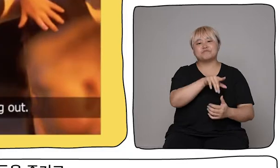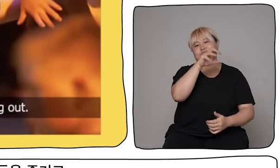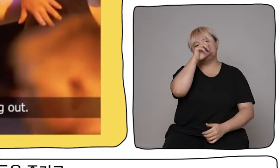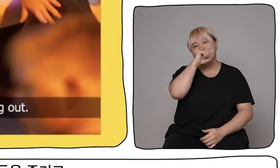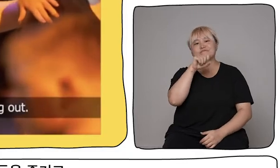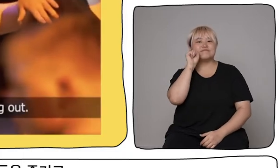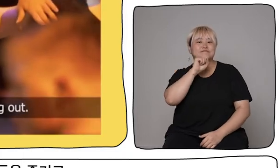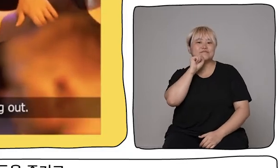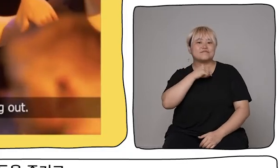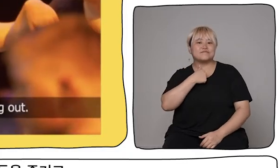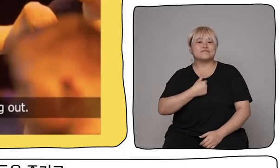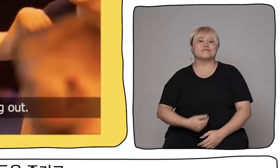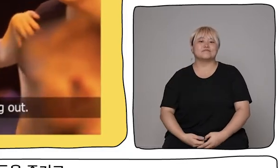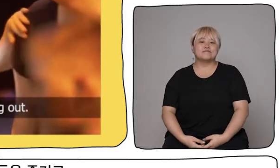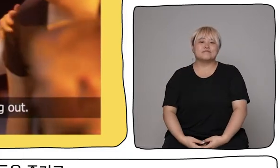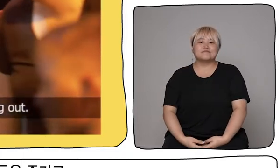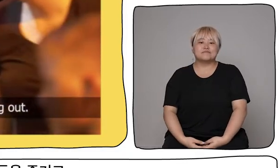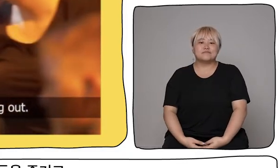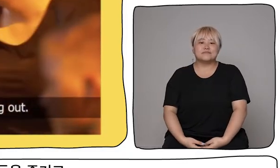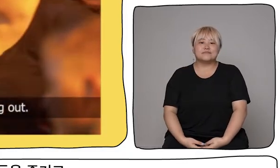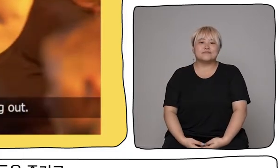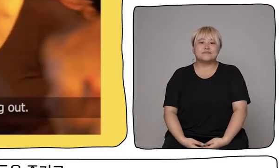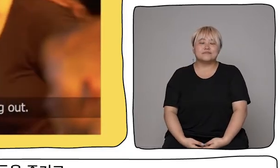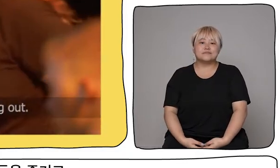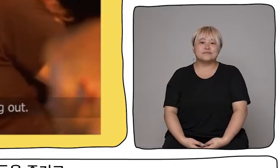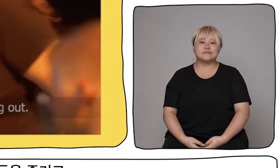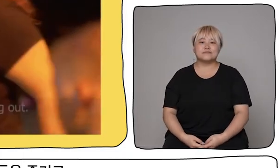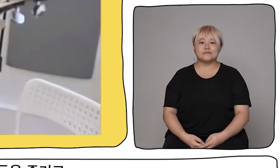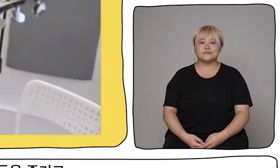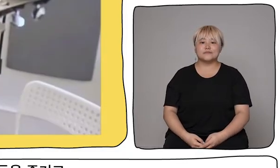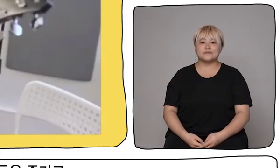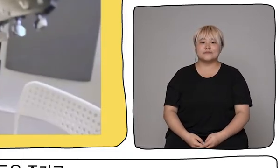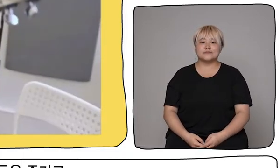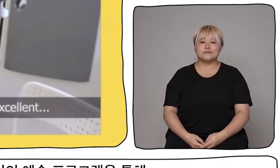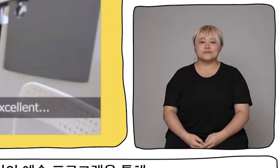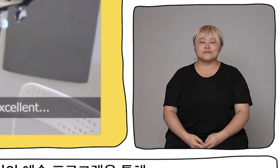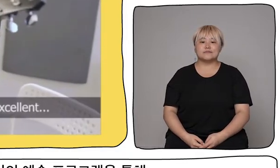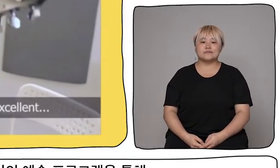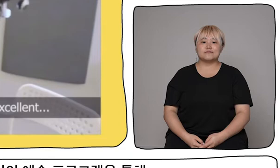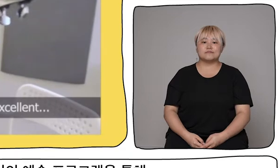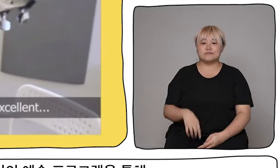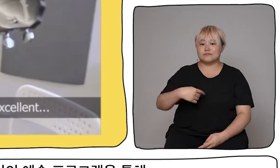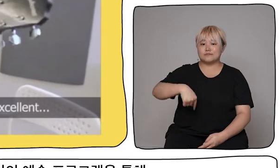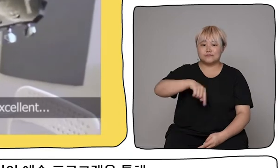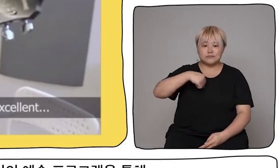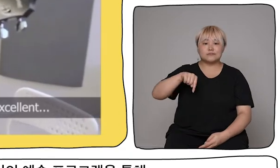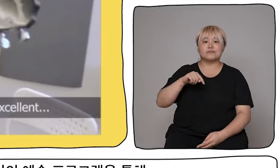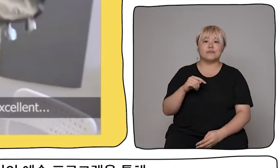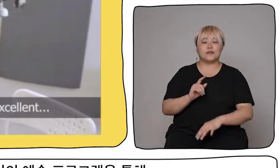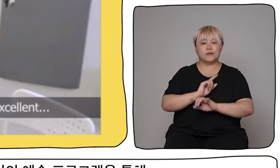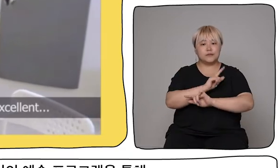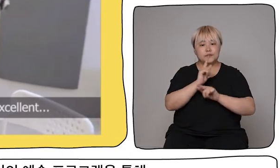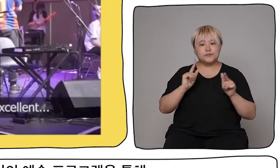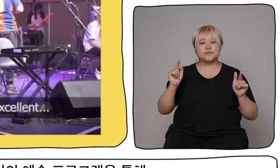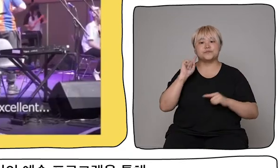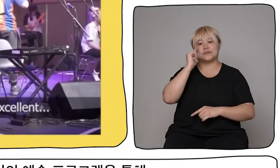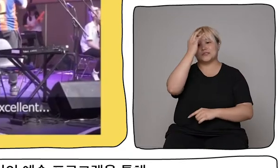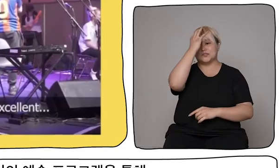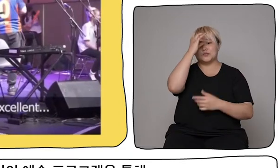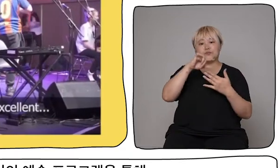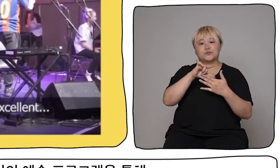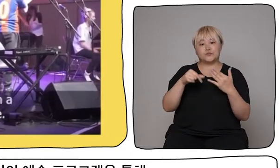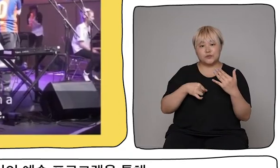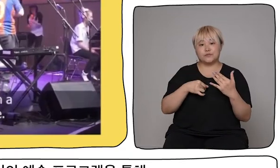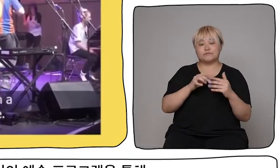actually getting out. DADA DADA Fest we produce and showcase